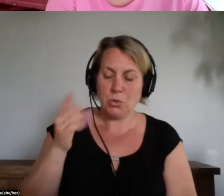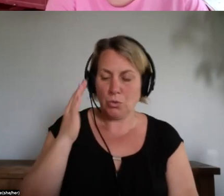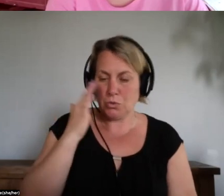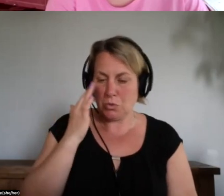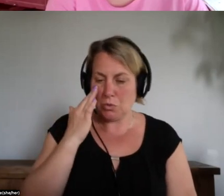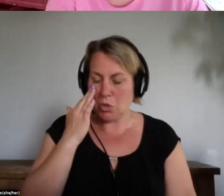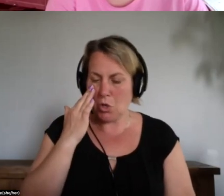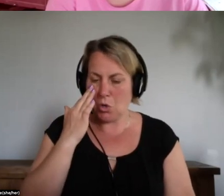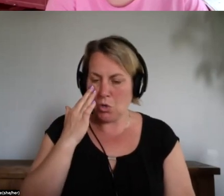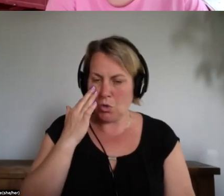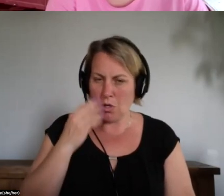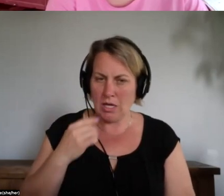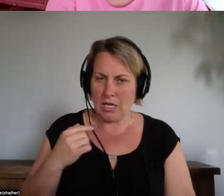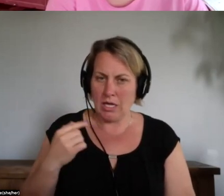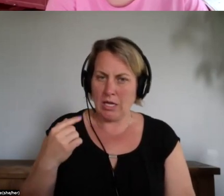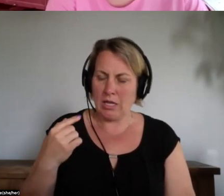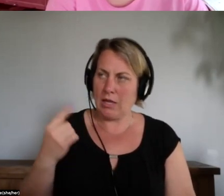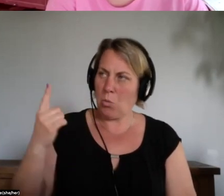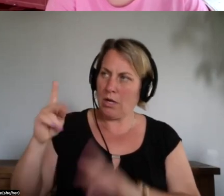bystanders are also children